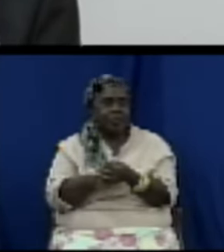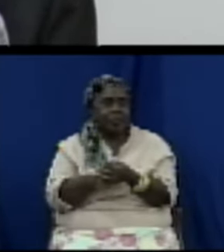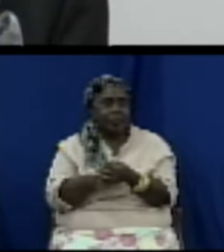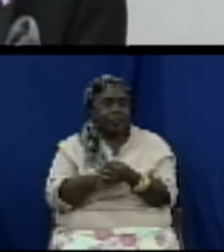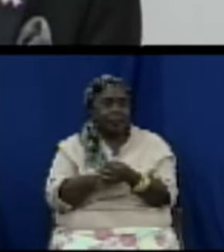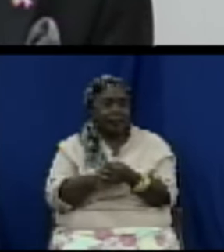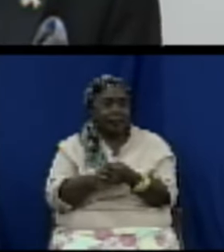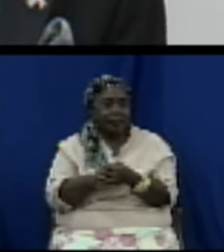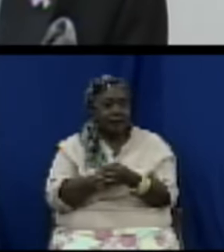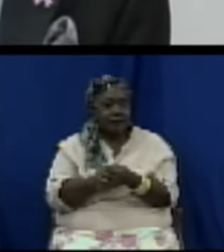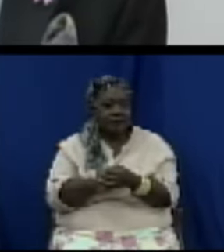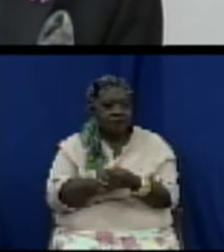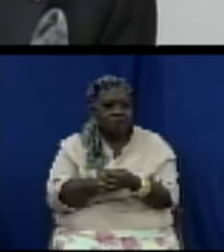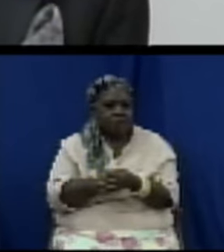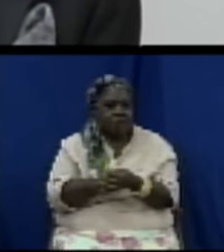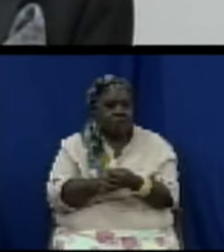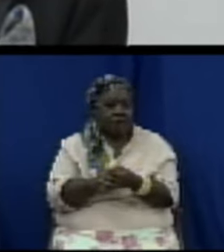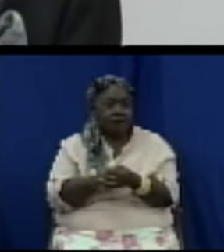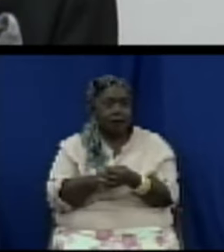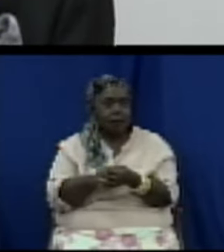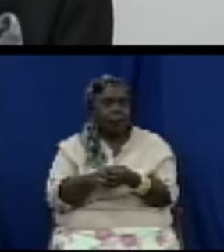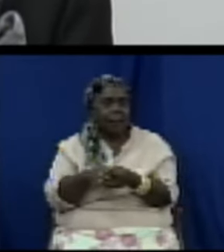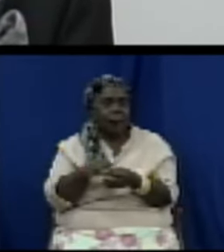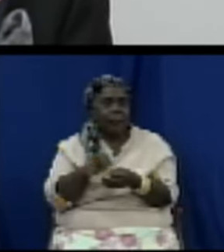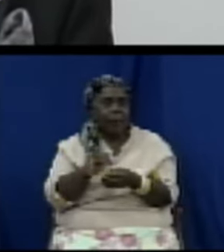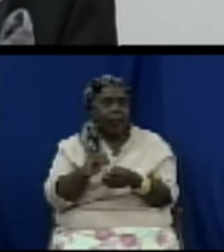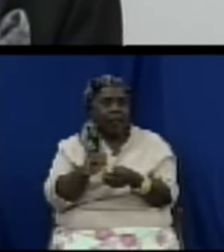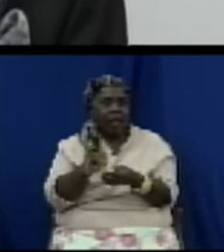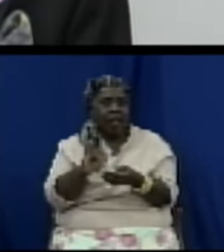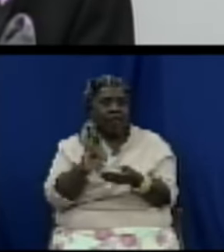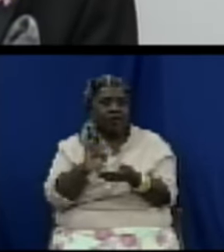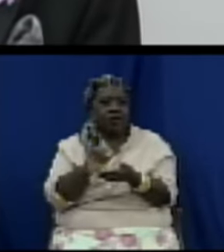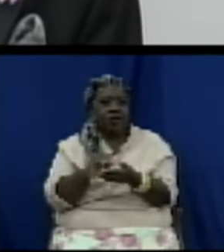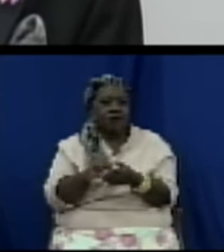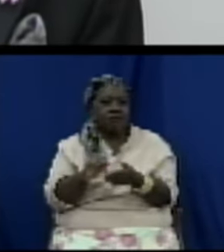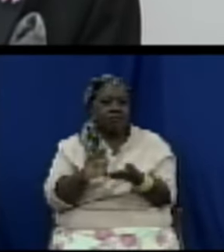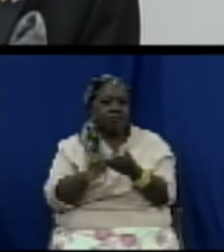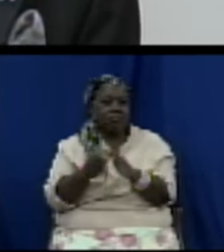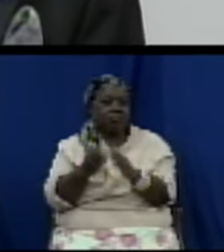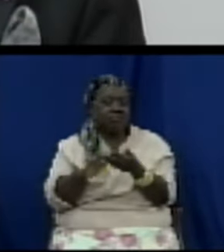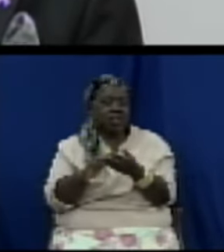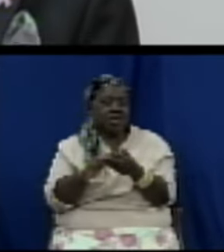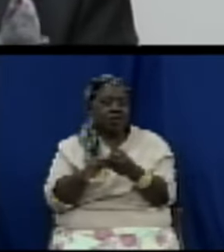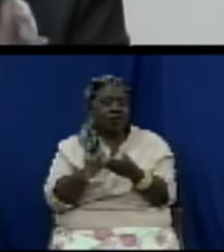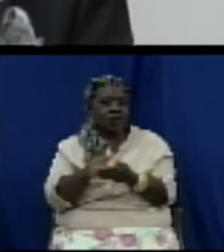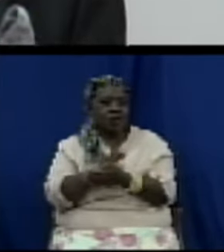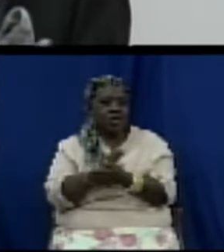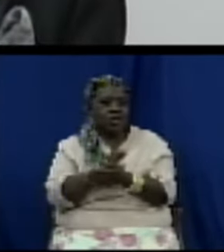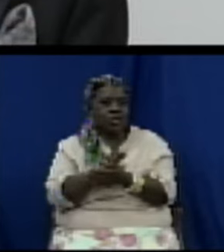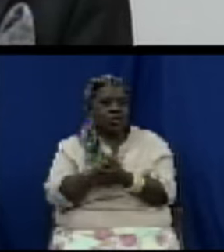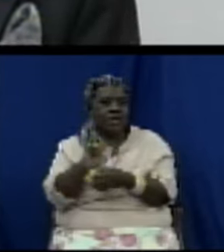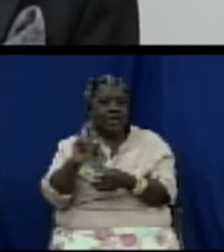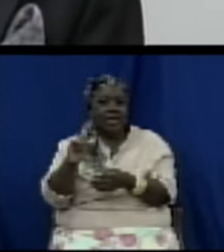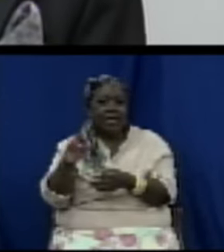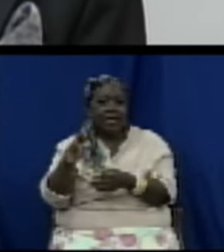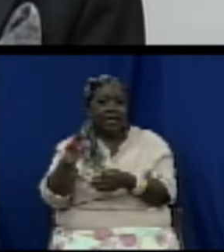a fact and and it's in keeping with this mandate that we are bringing